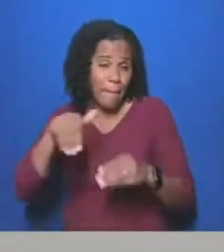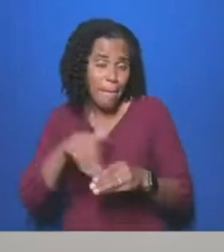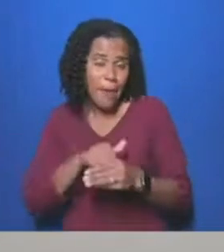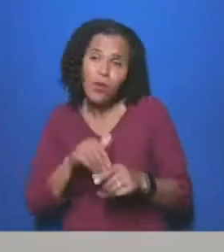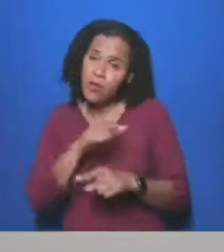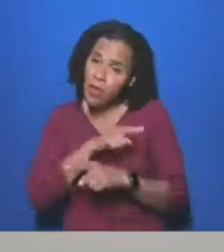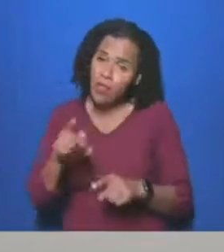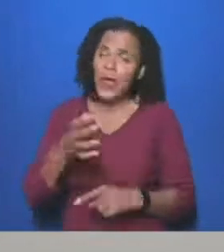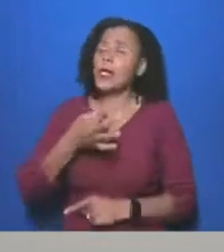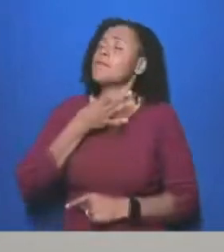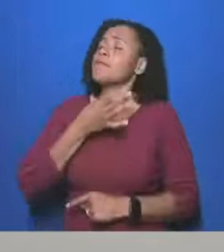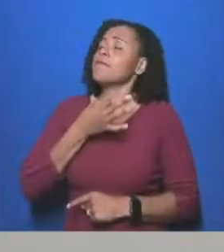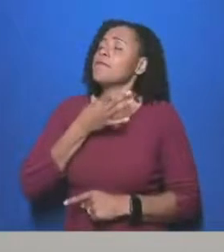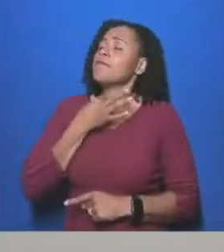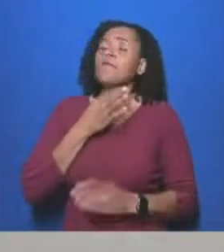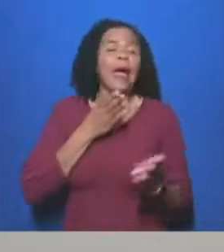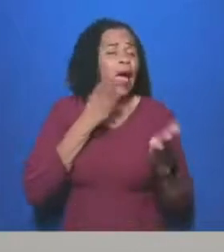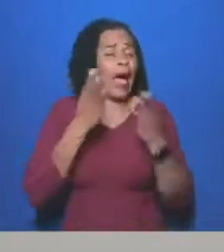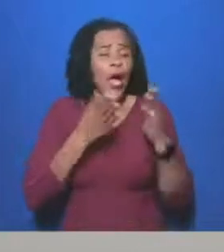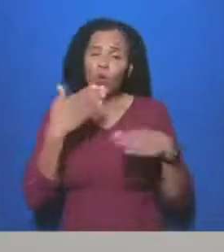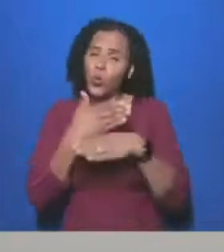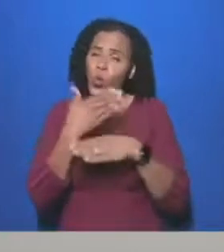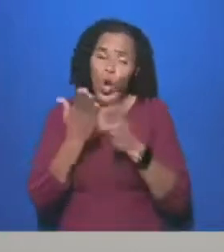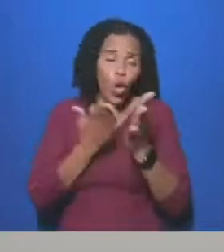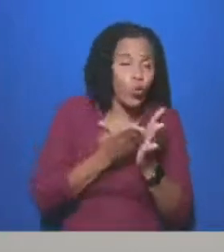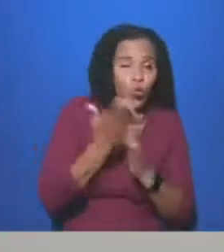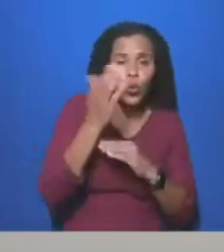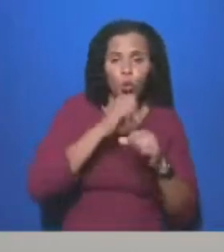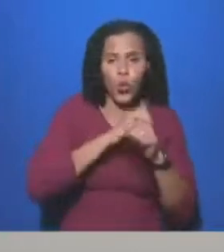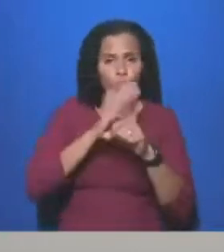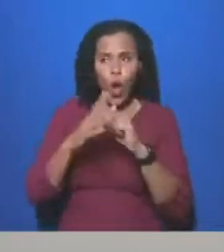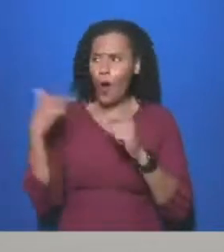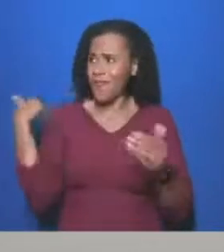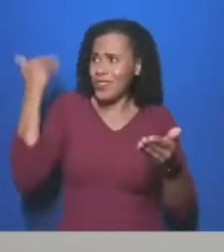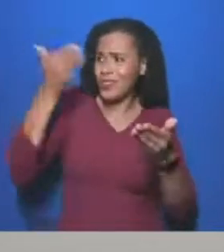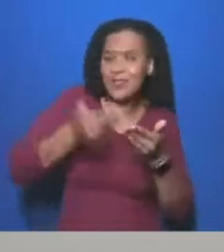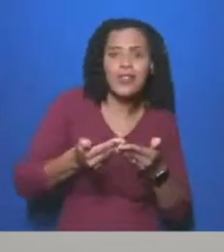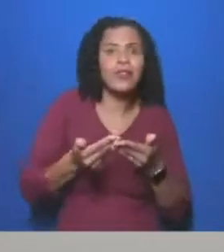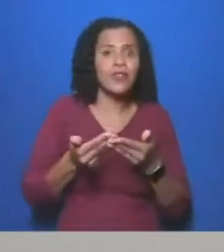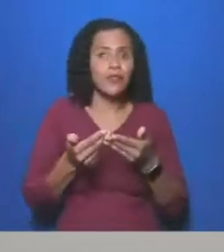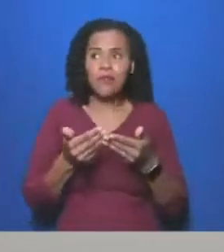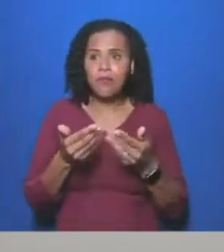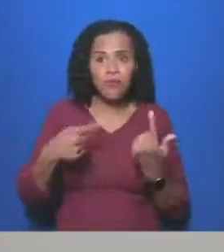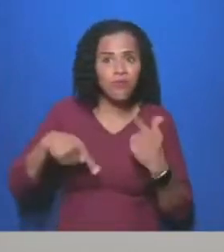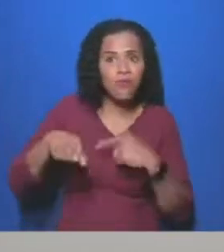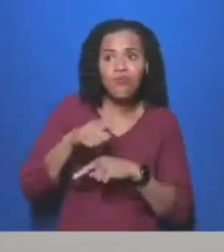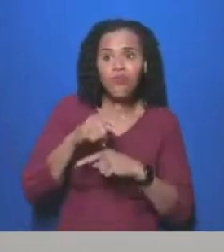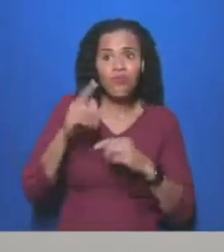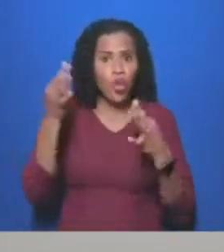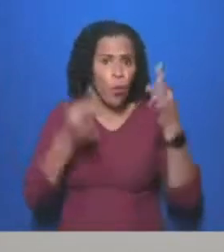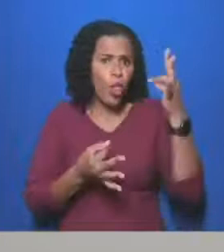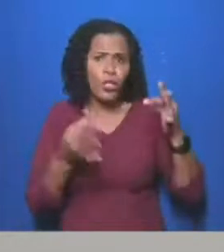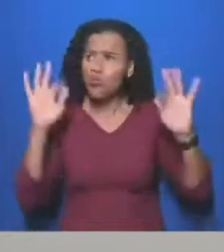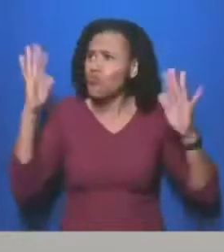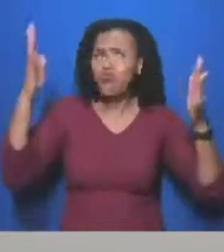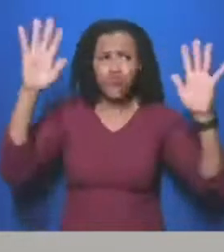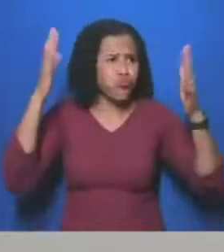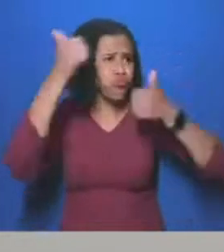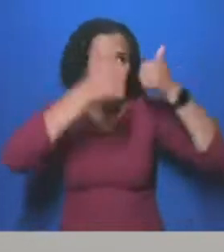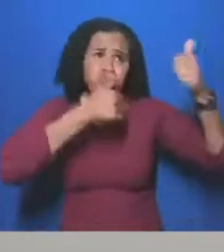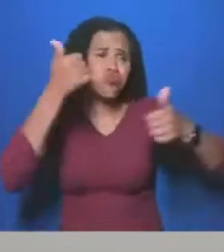COVID-19 pandemic. For doing so, they were applauded by politicians in power, but now are being left